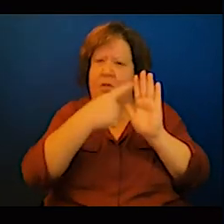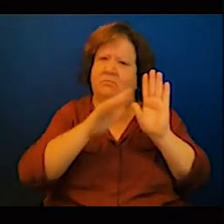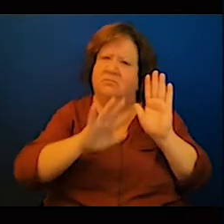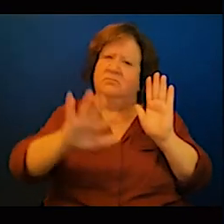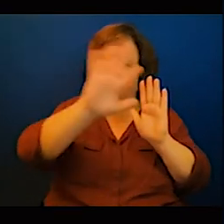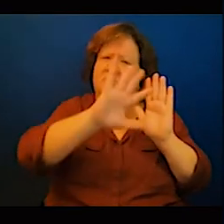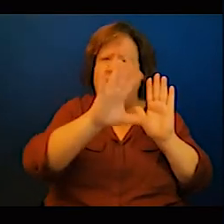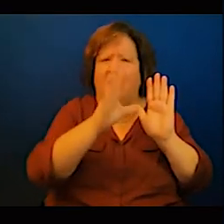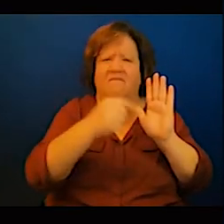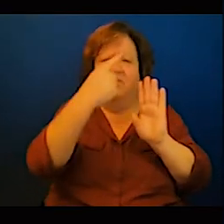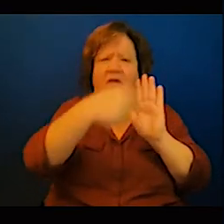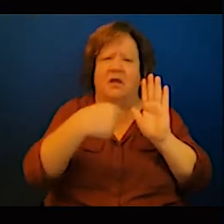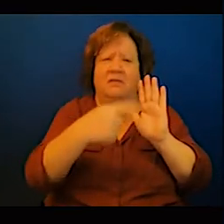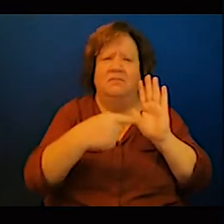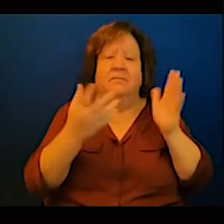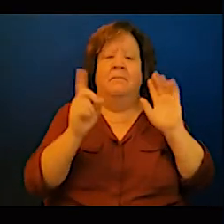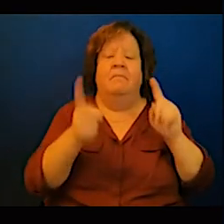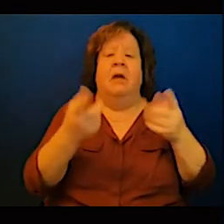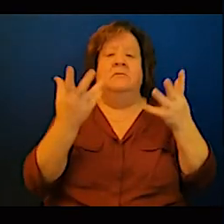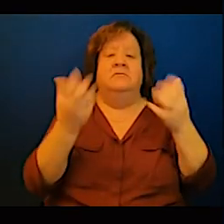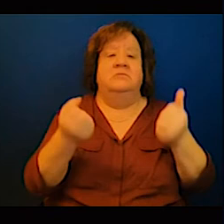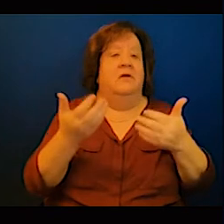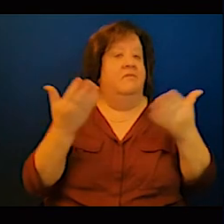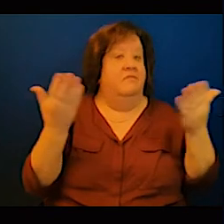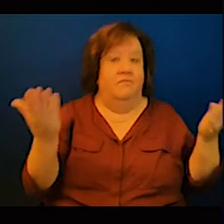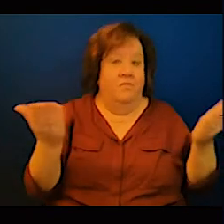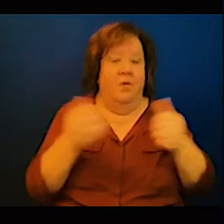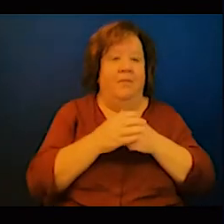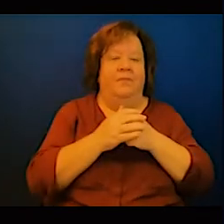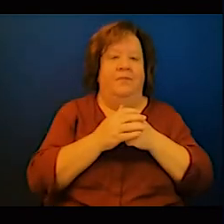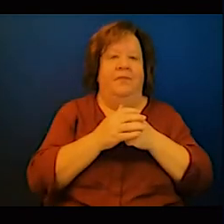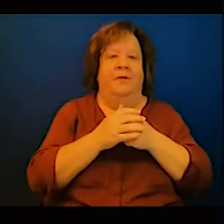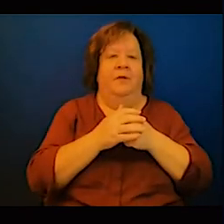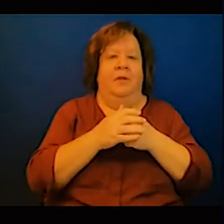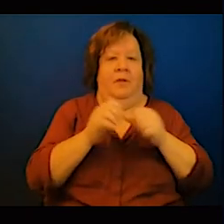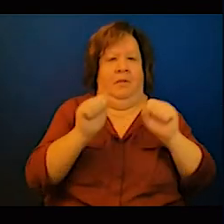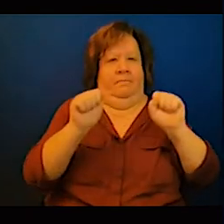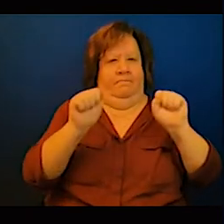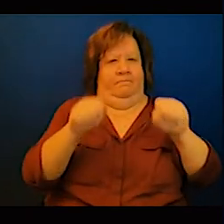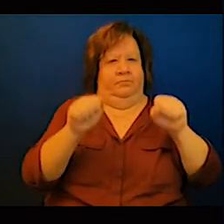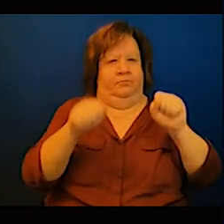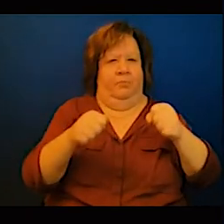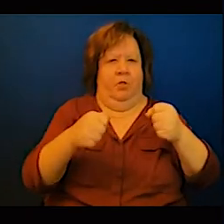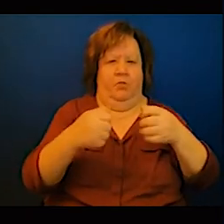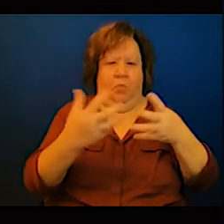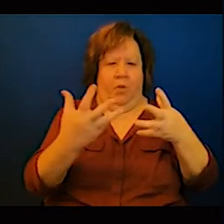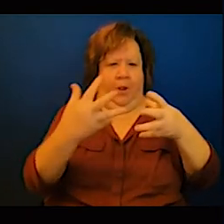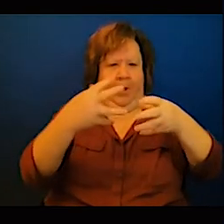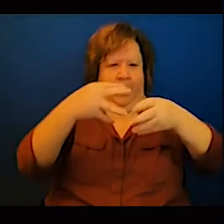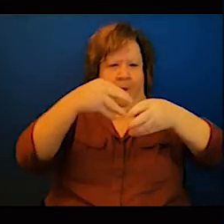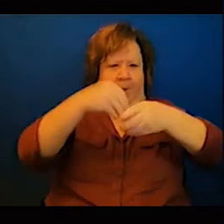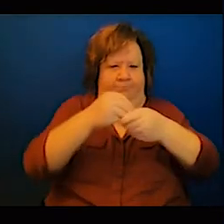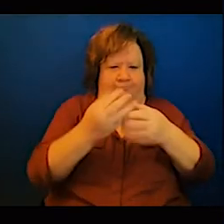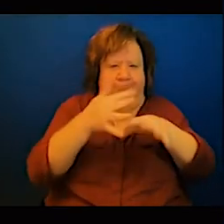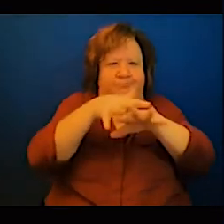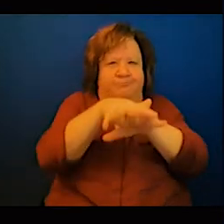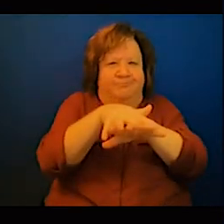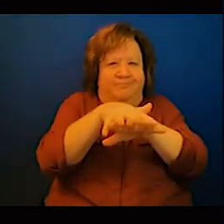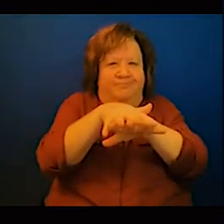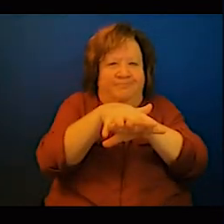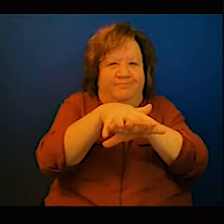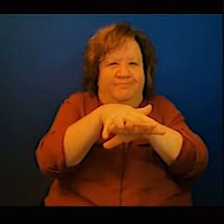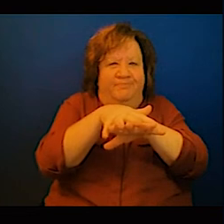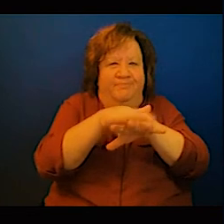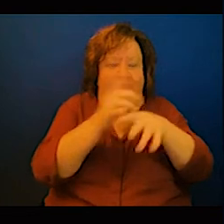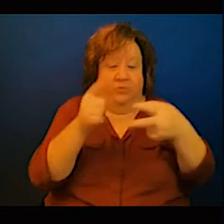we will not be able to complete the objective many countries are putting in their indices the third